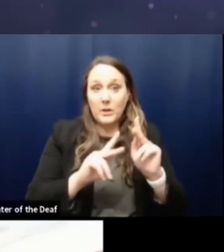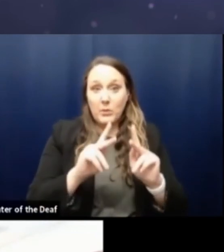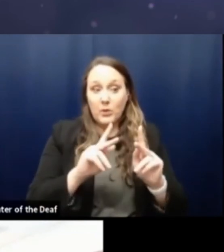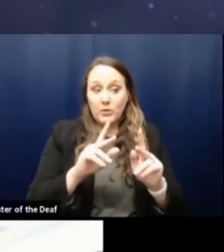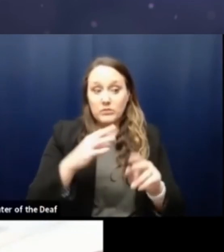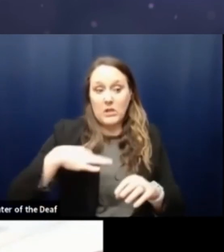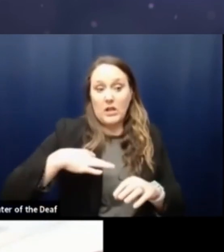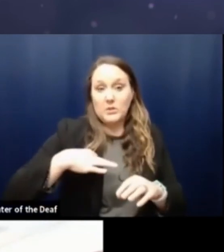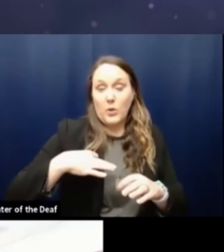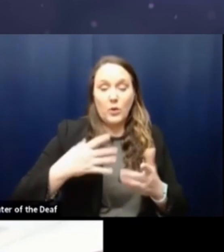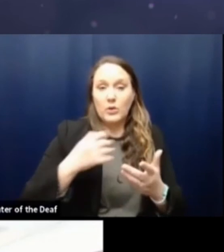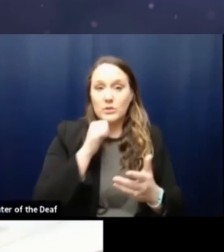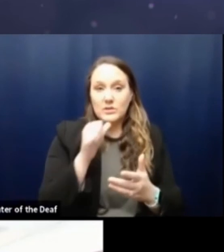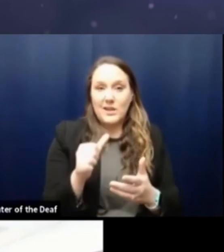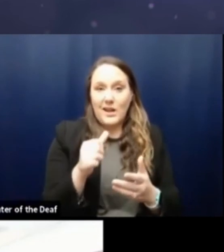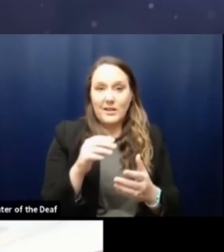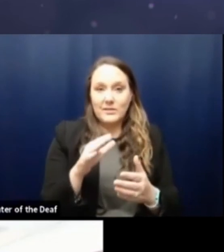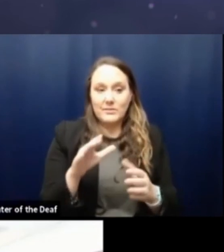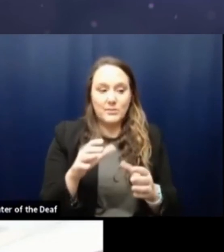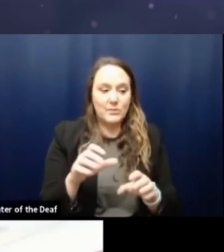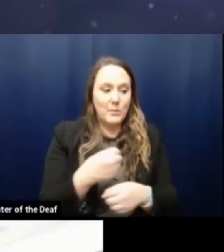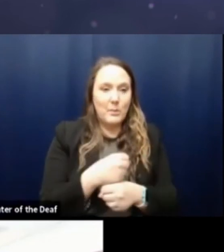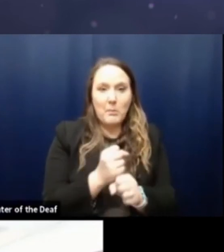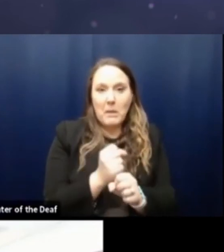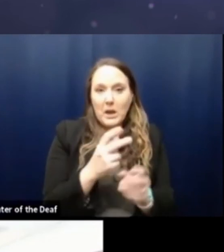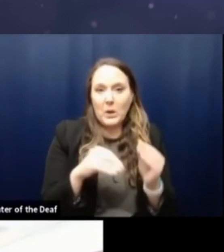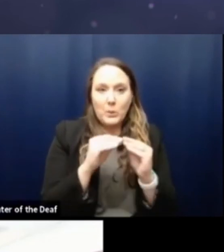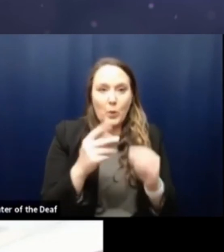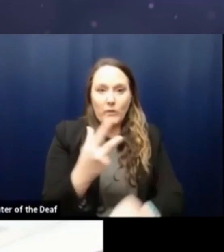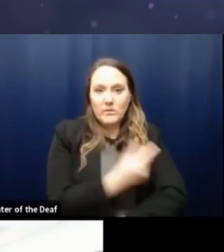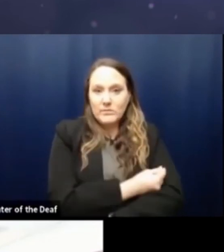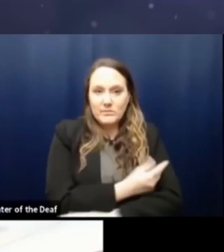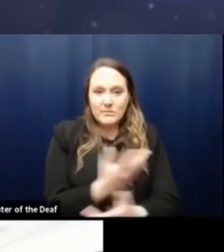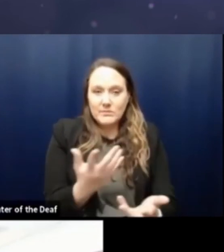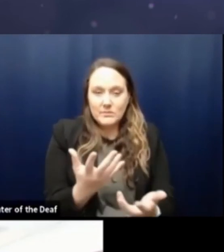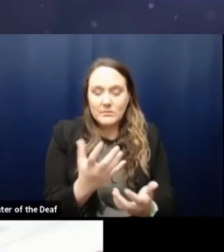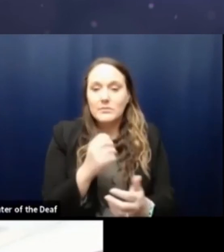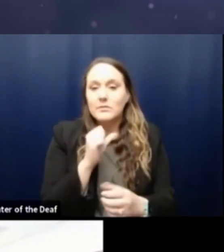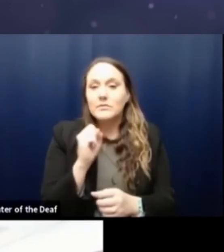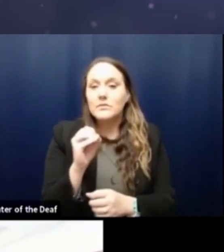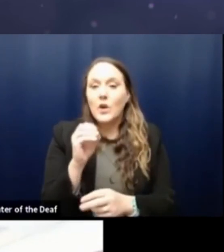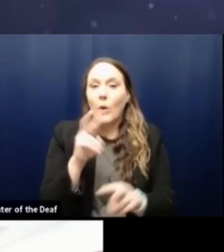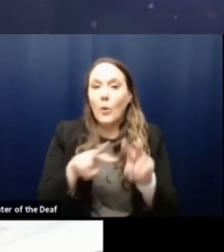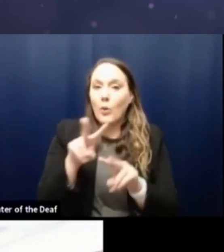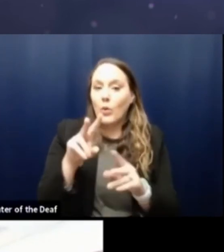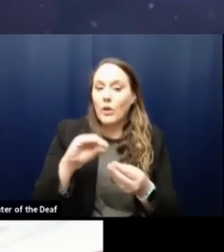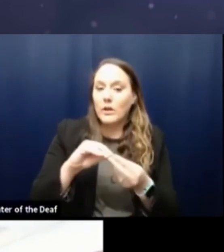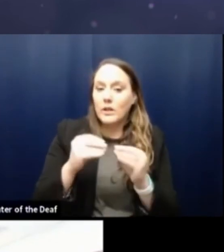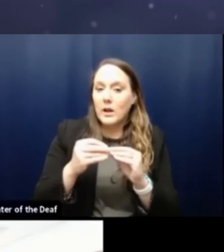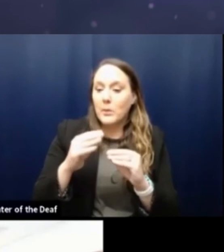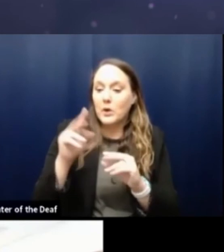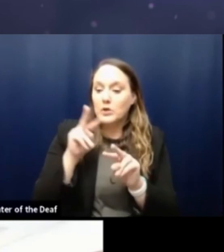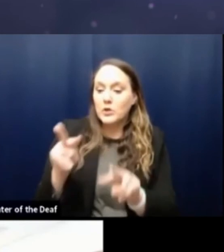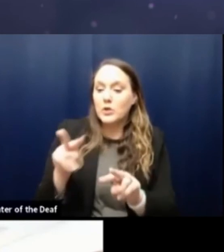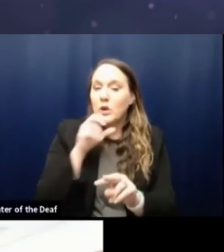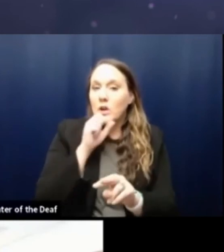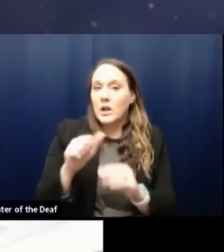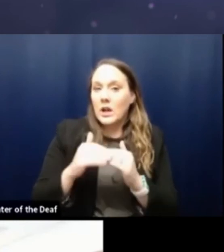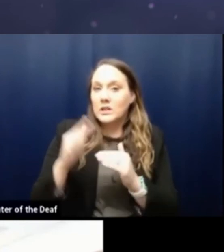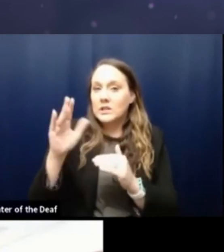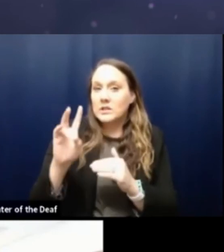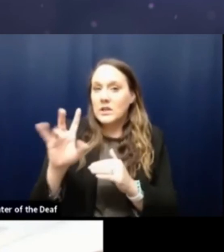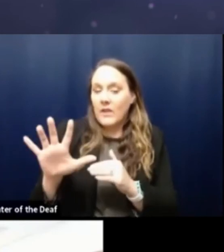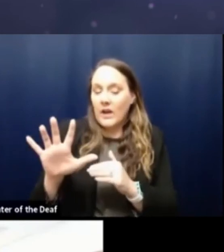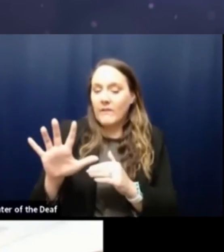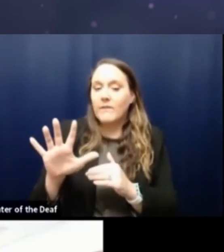just to add people into the face. Um, and if we look at the numbers, if we just look at 75 and older, that's about, it's a little